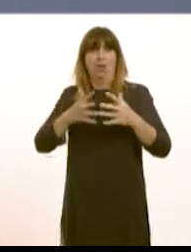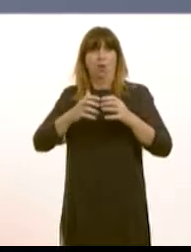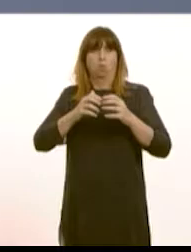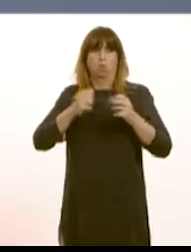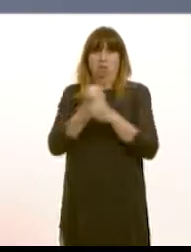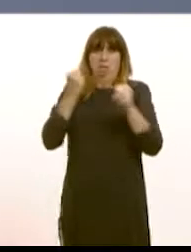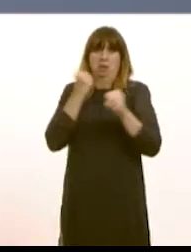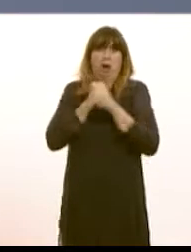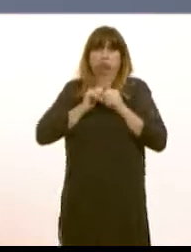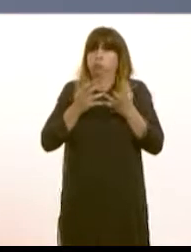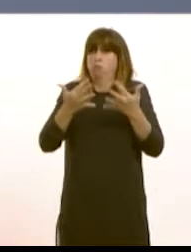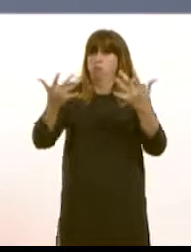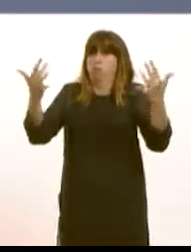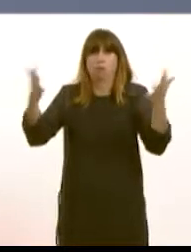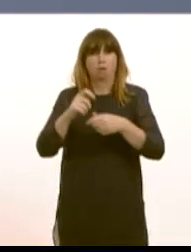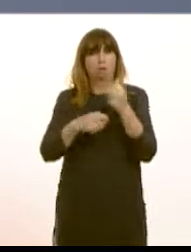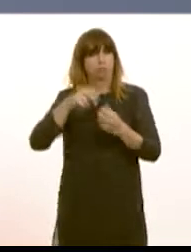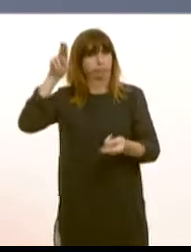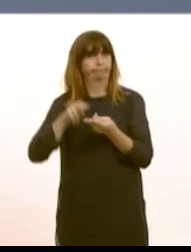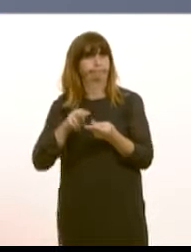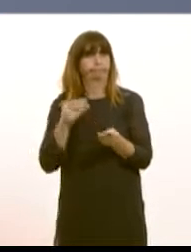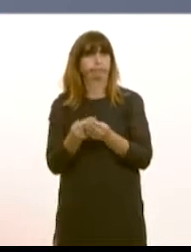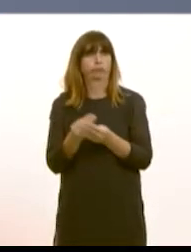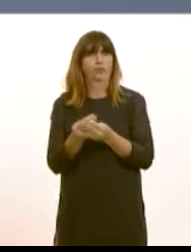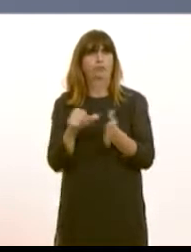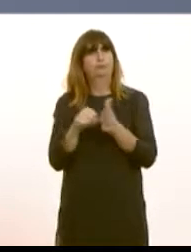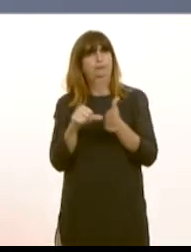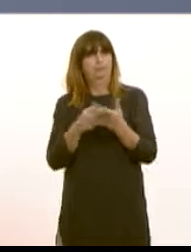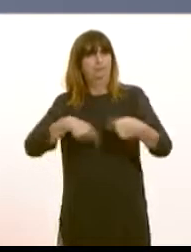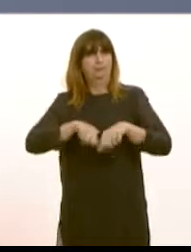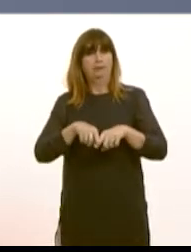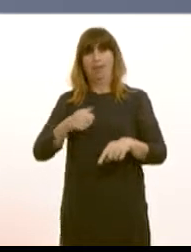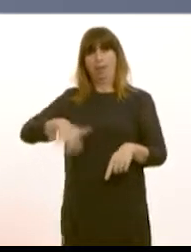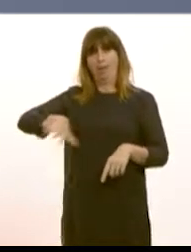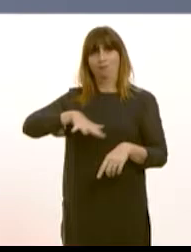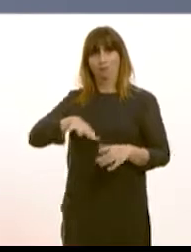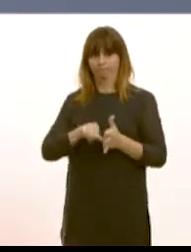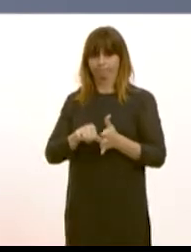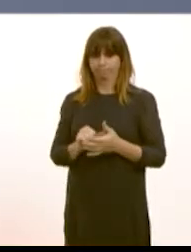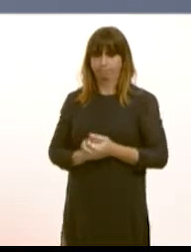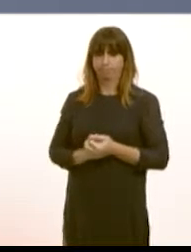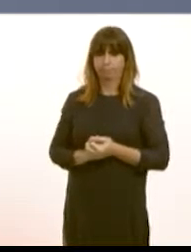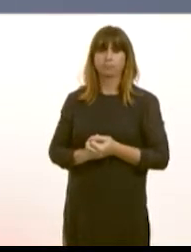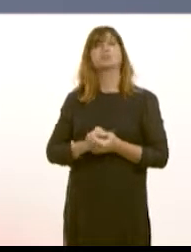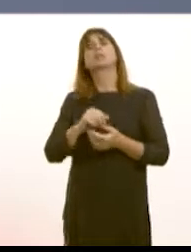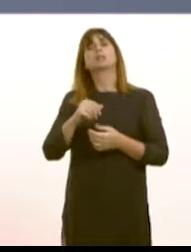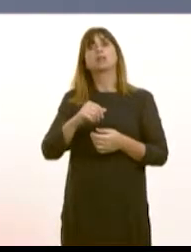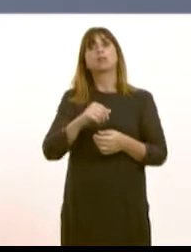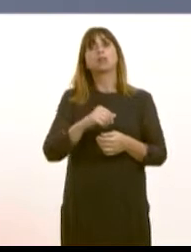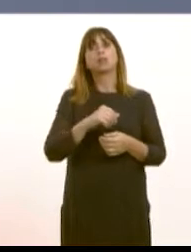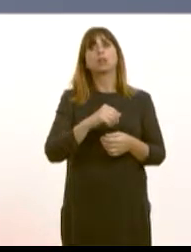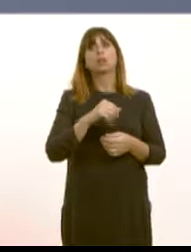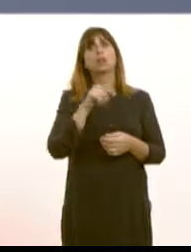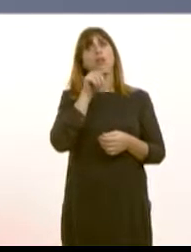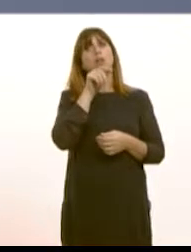limited role. I do accept that. But it can make a practical difference in my region. Pulling out of a deal, it could have saved 200 jobs